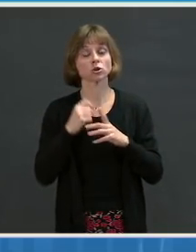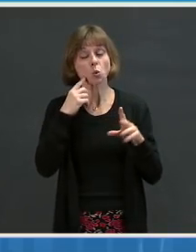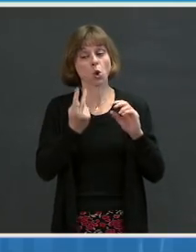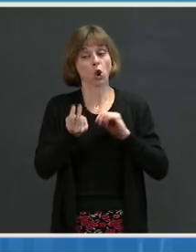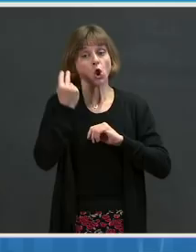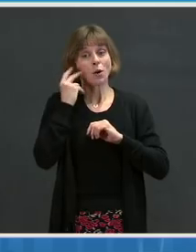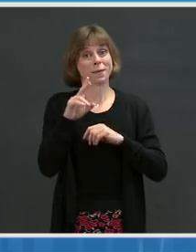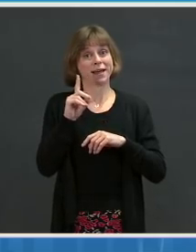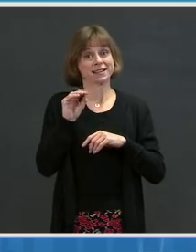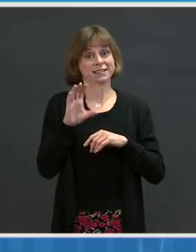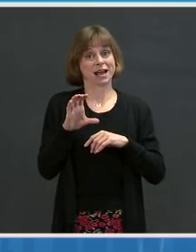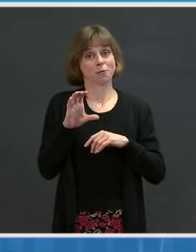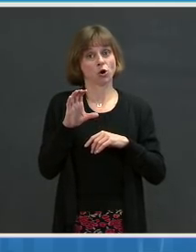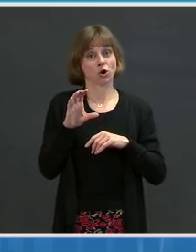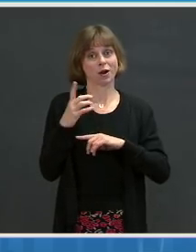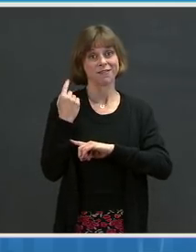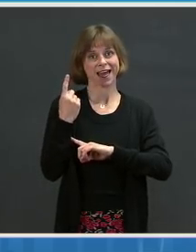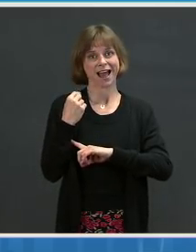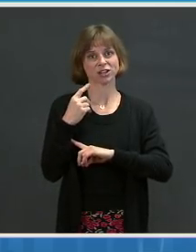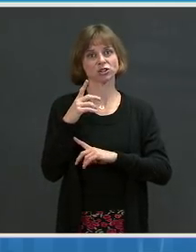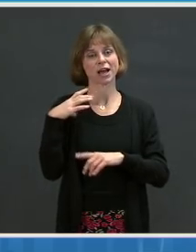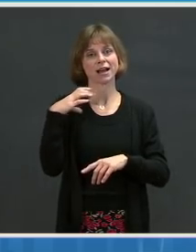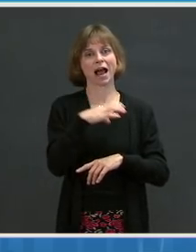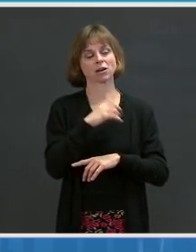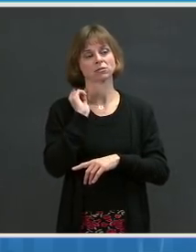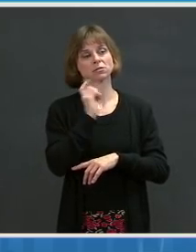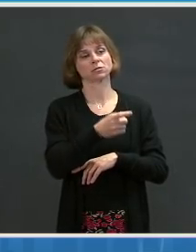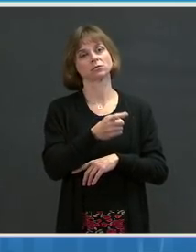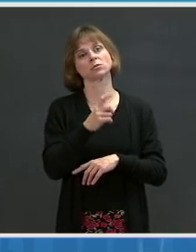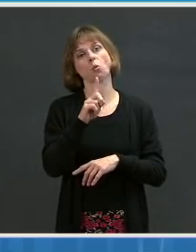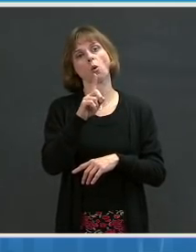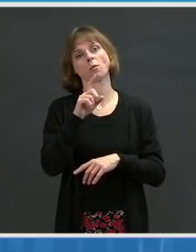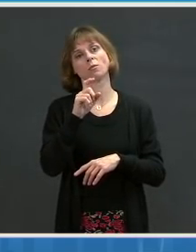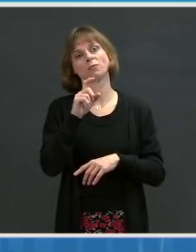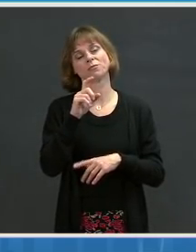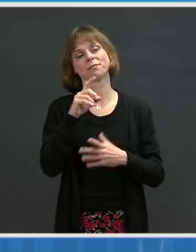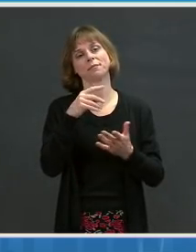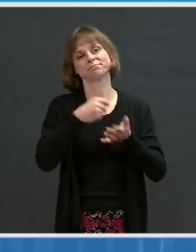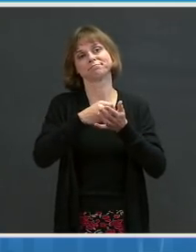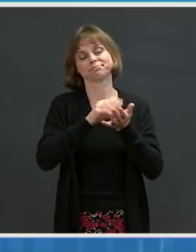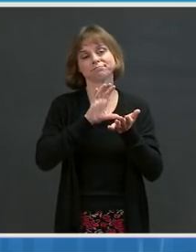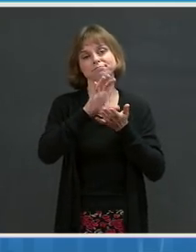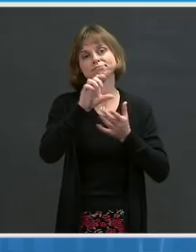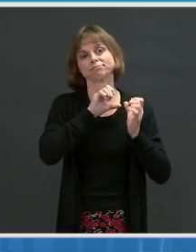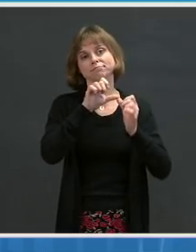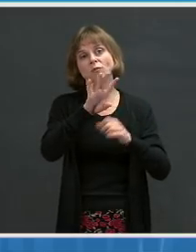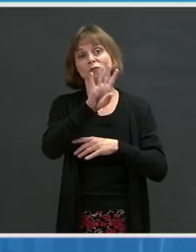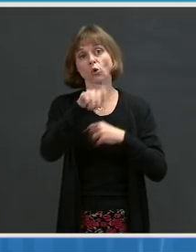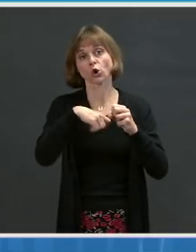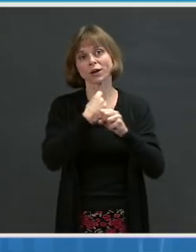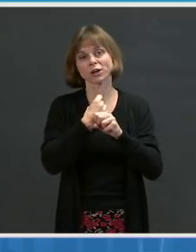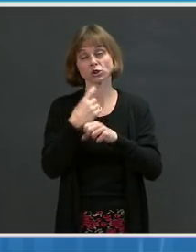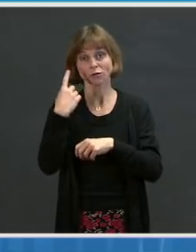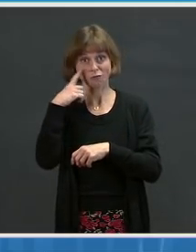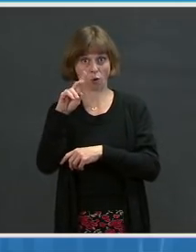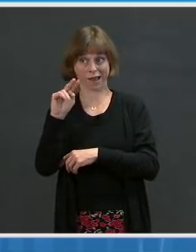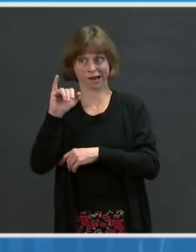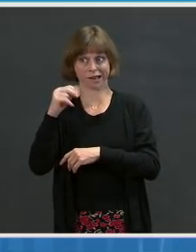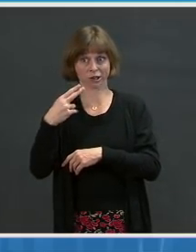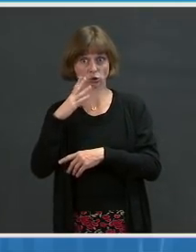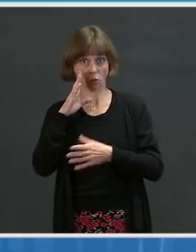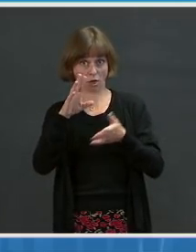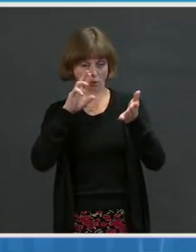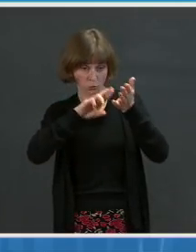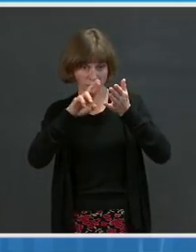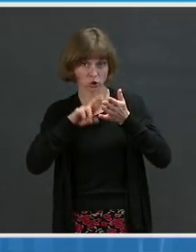provided $1.15 billion in funding over four years for the NIH to support research looking